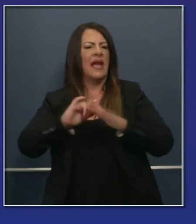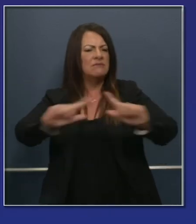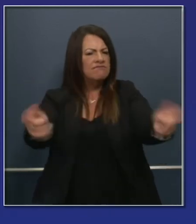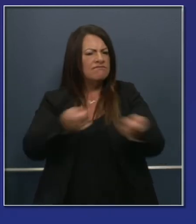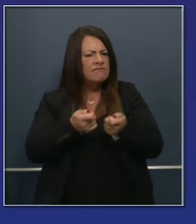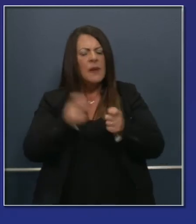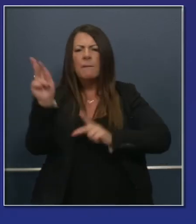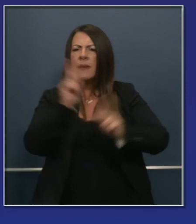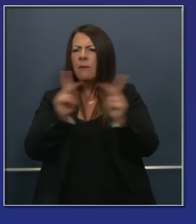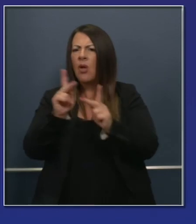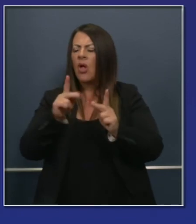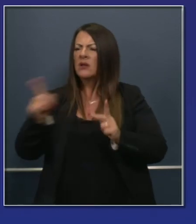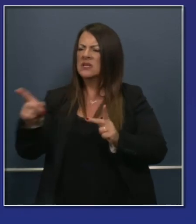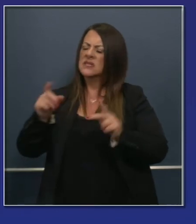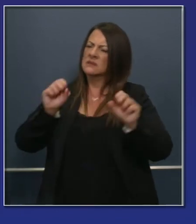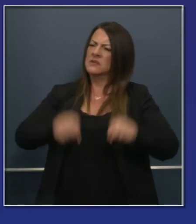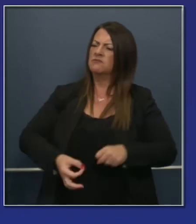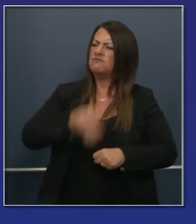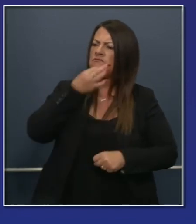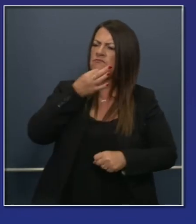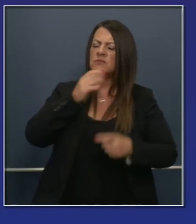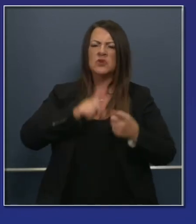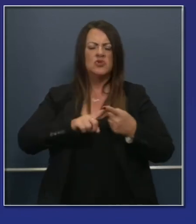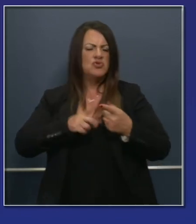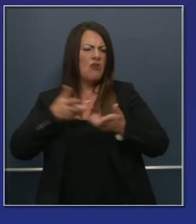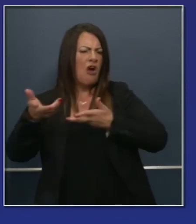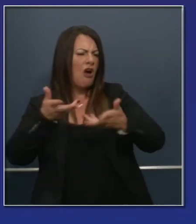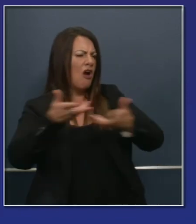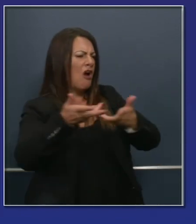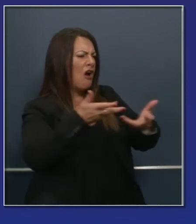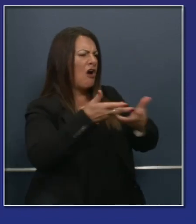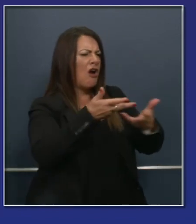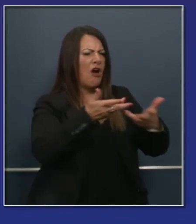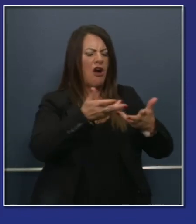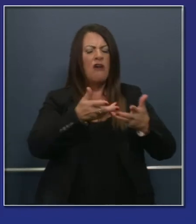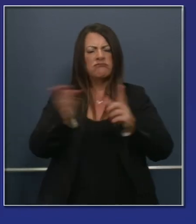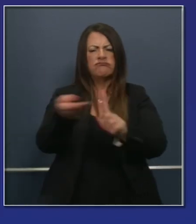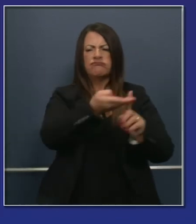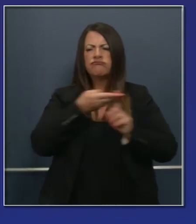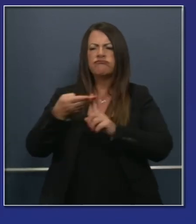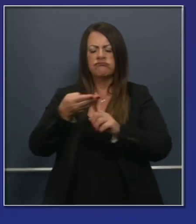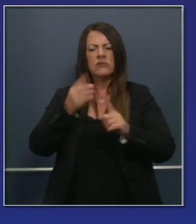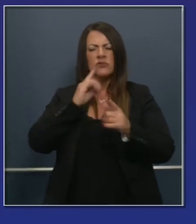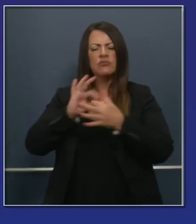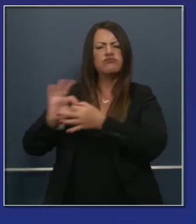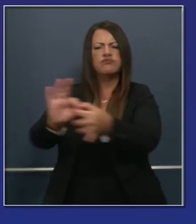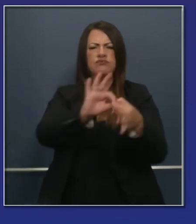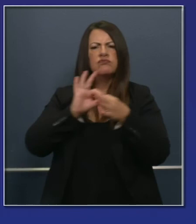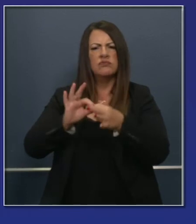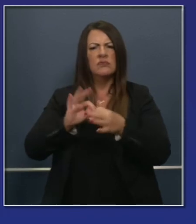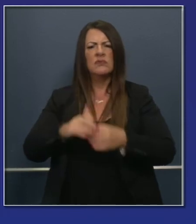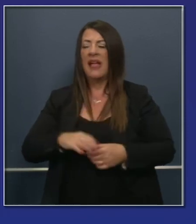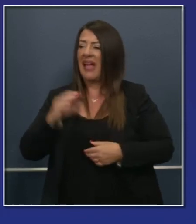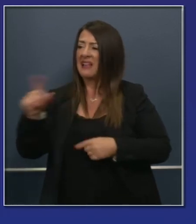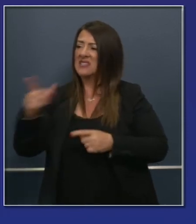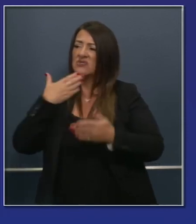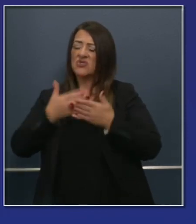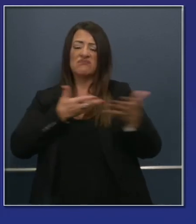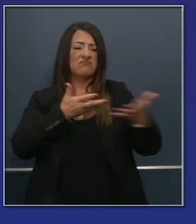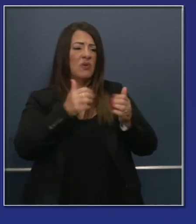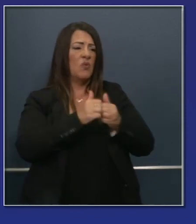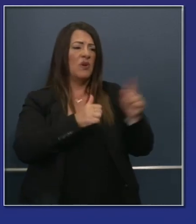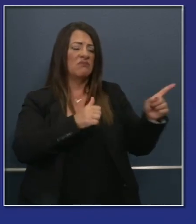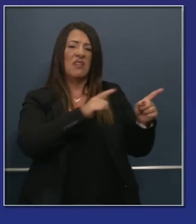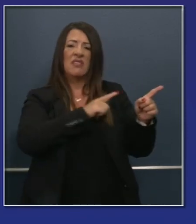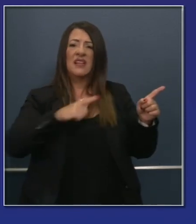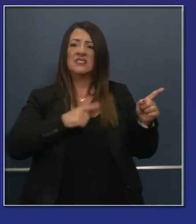his ability to work with local districts and do the work that his task force has done including key legislative leaders. I want to thank them as